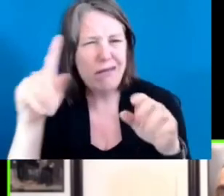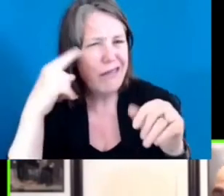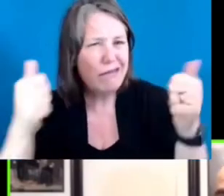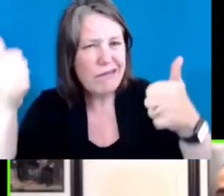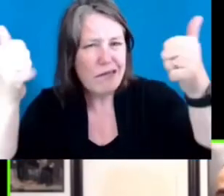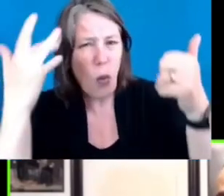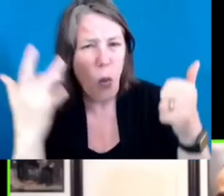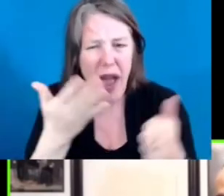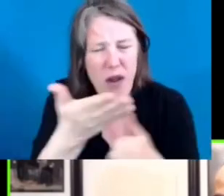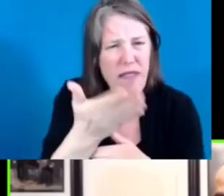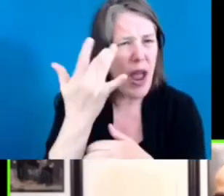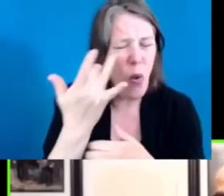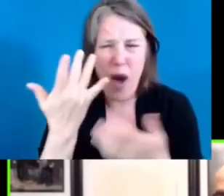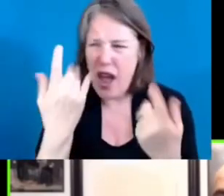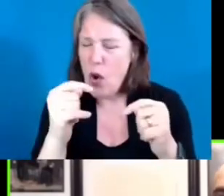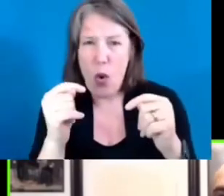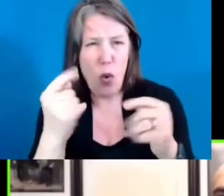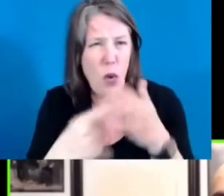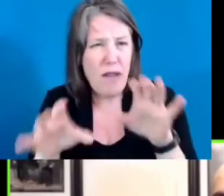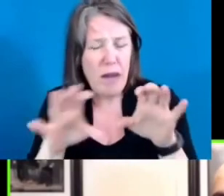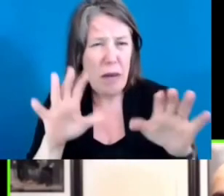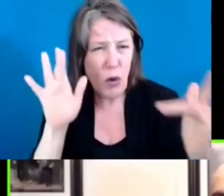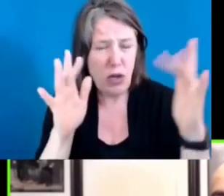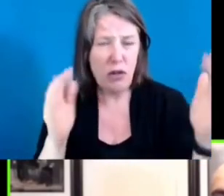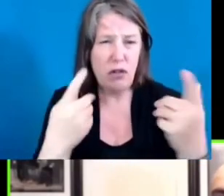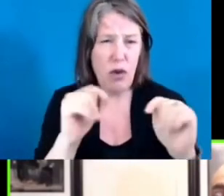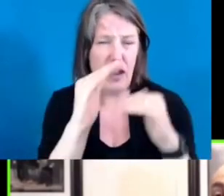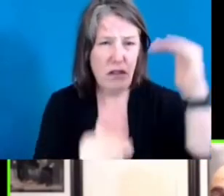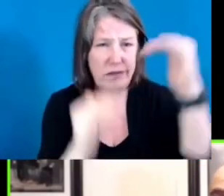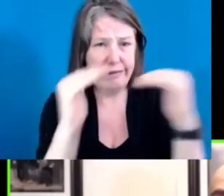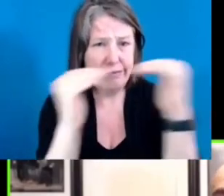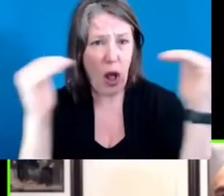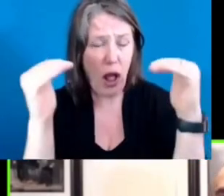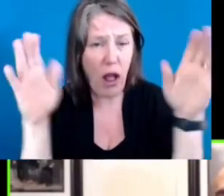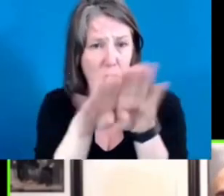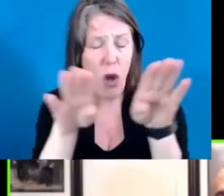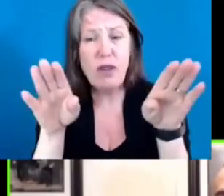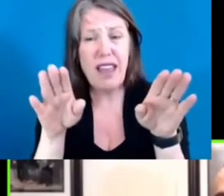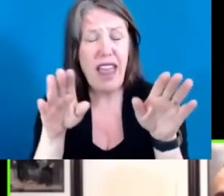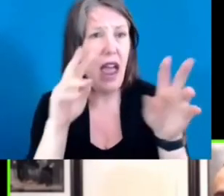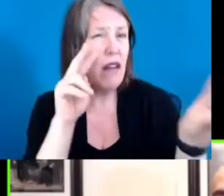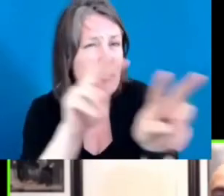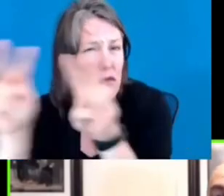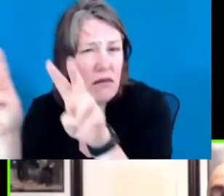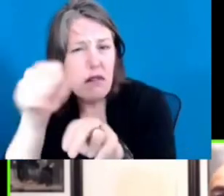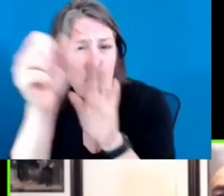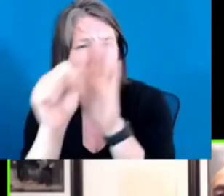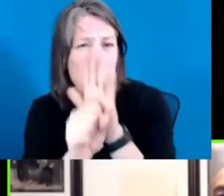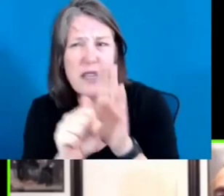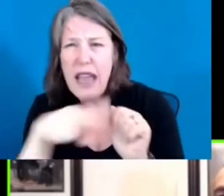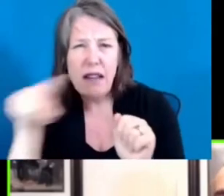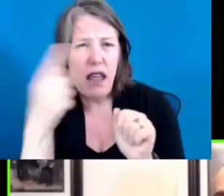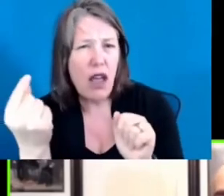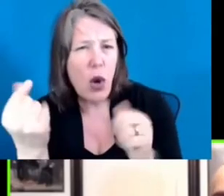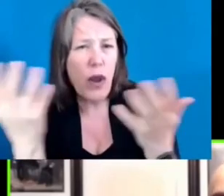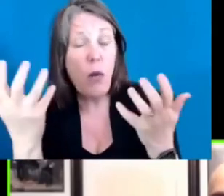looking around the United States, looking around the country? What have other states done? And what we've learned is, in the past 30 years, there have been many